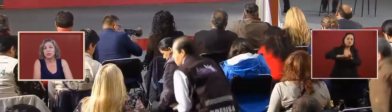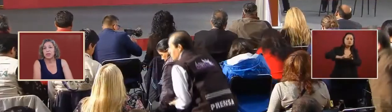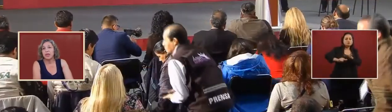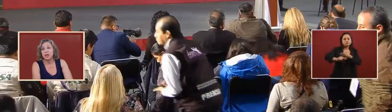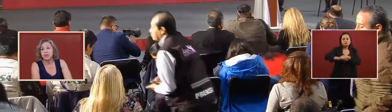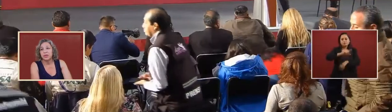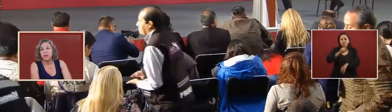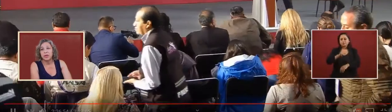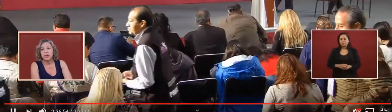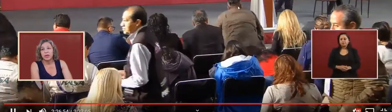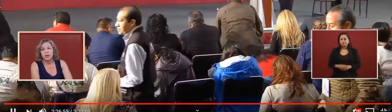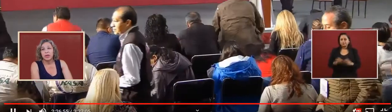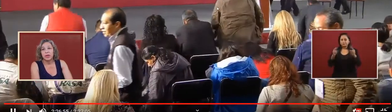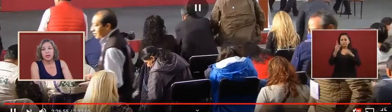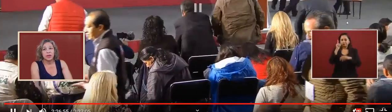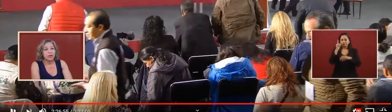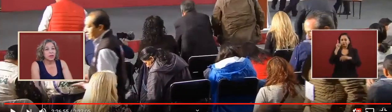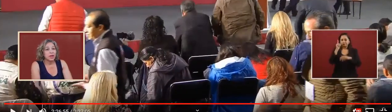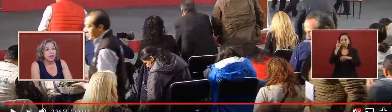tomorrow thank you